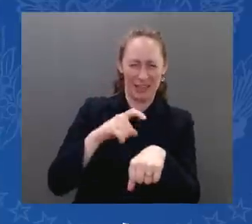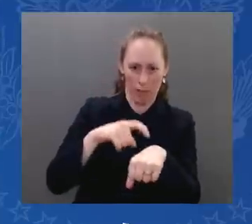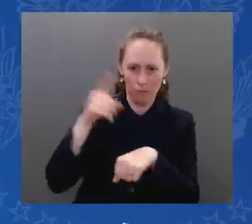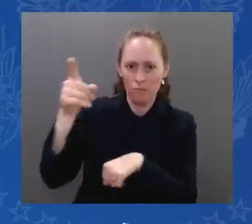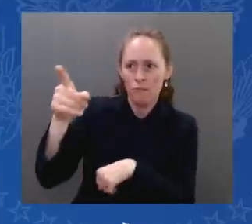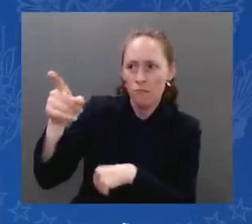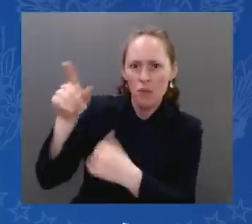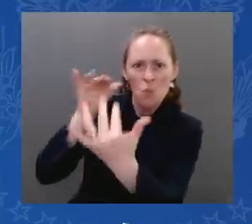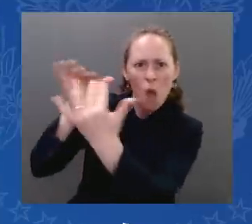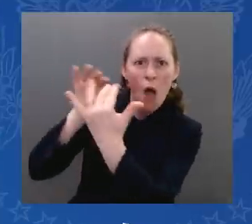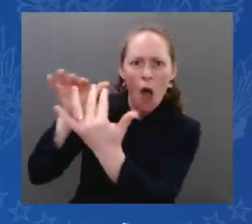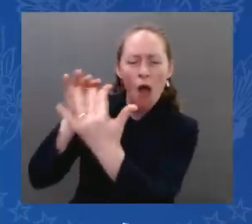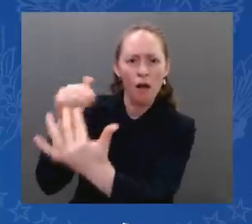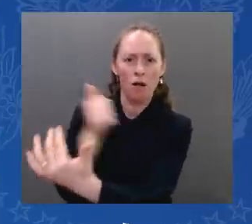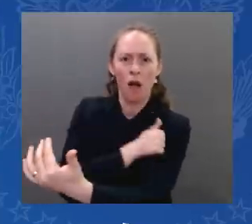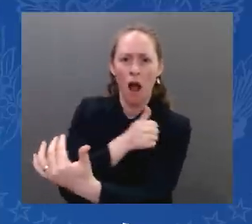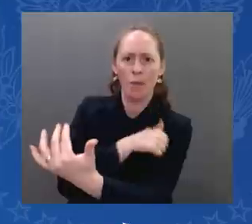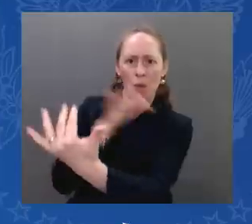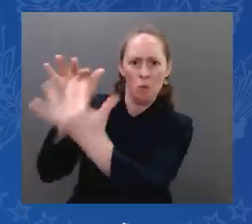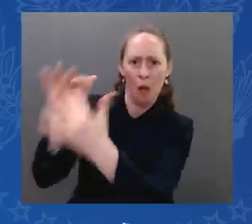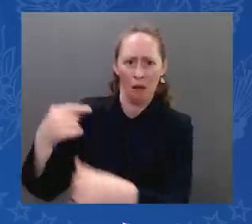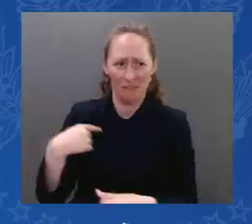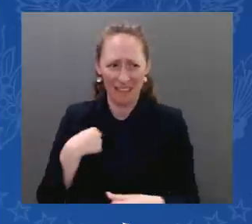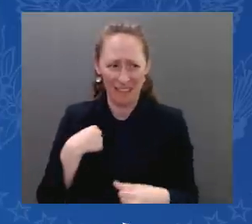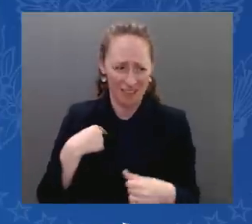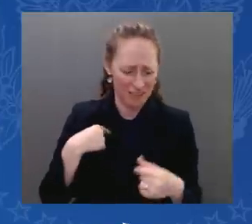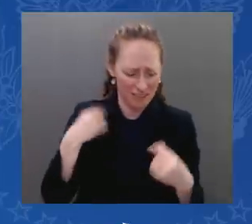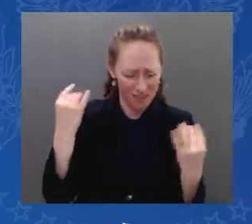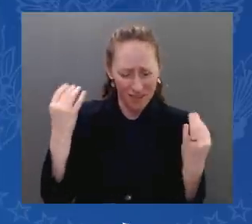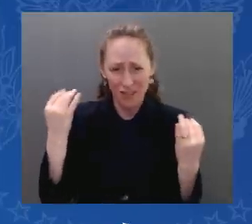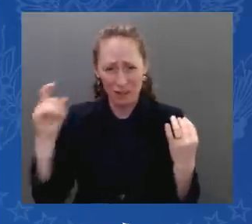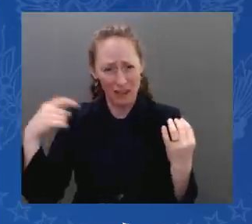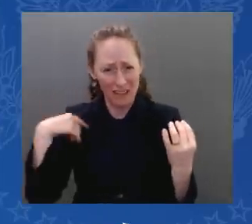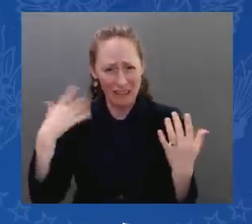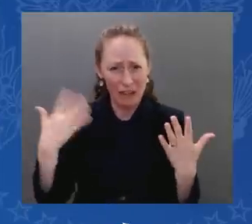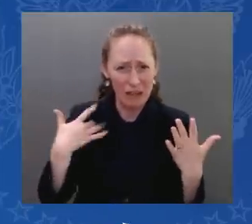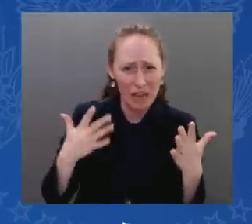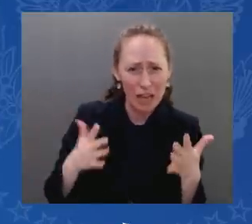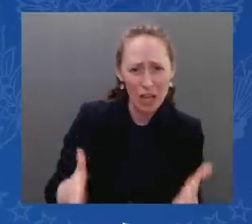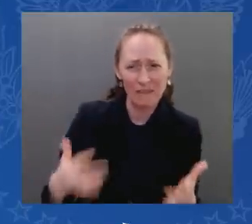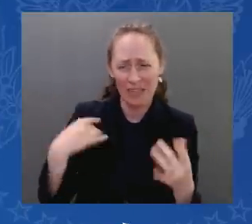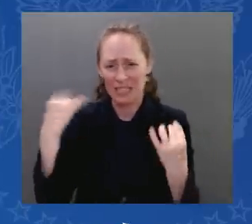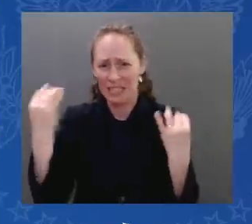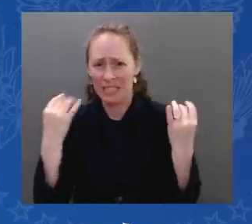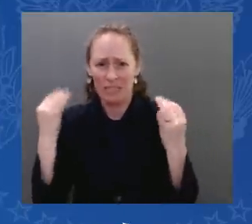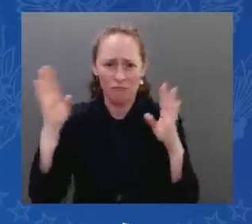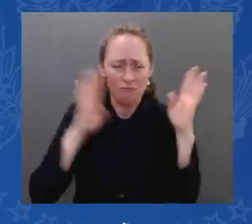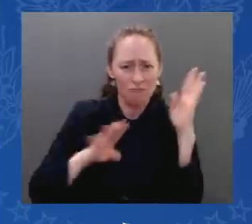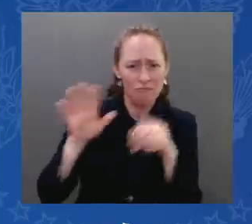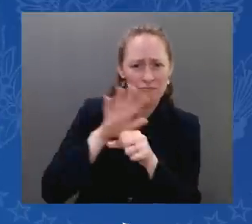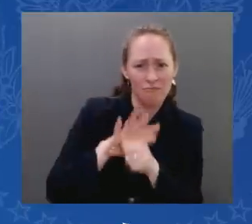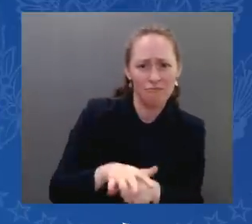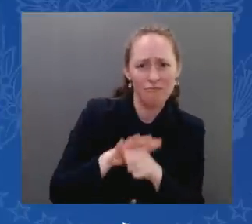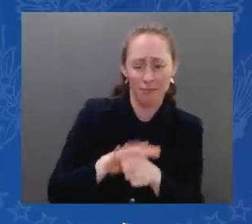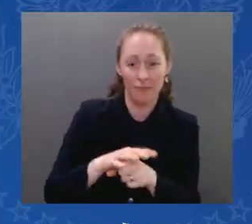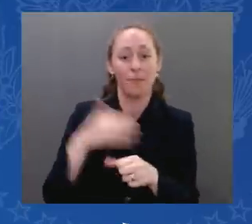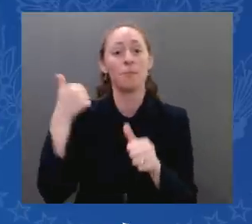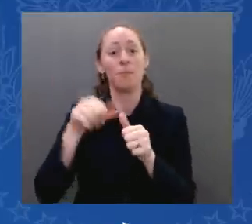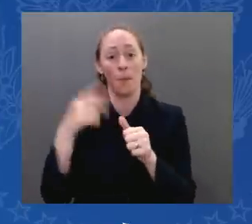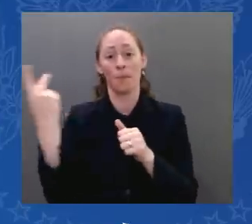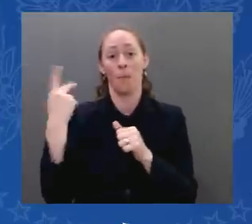questions and pictures, she looked at me and without press hearing, she said, don't look so worried, Senator.